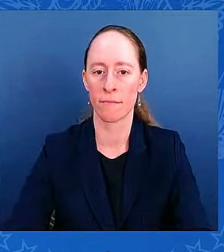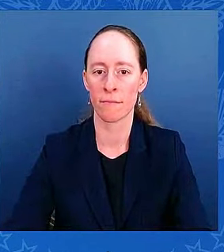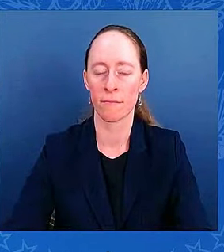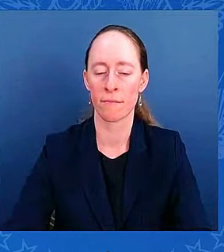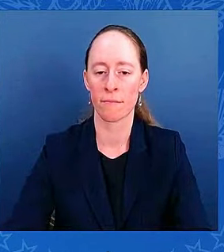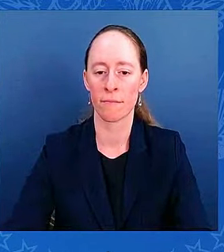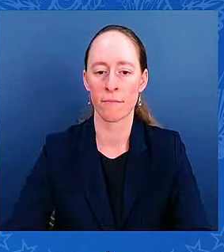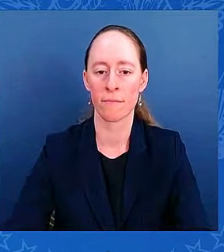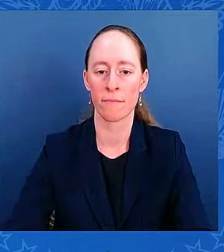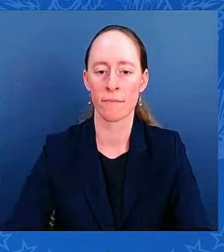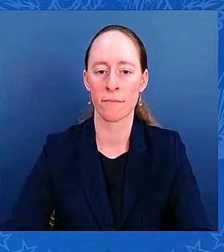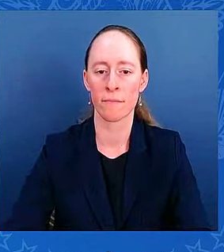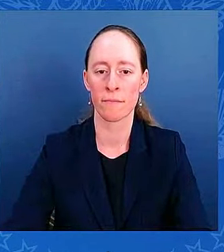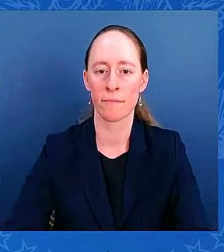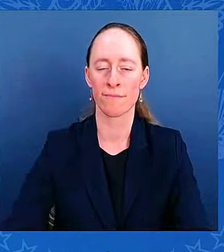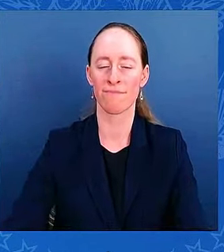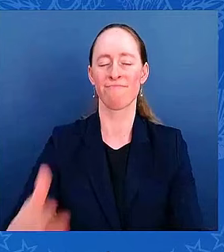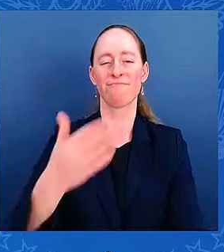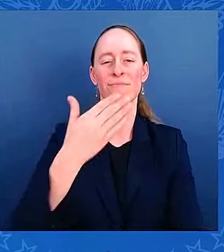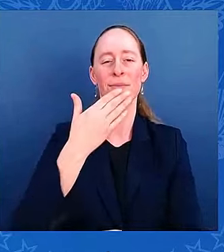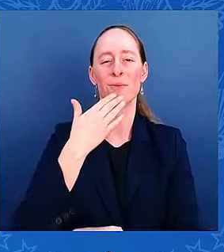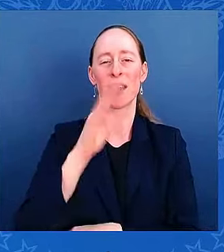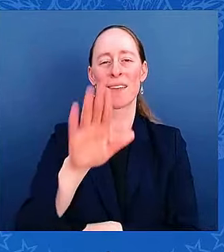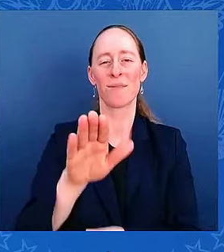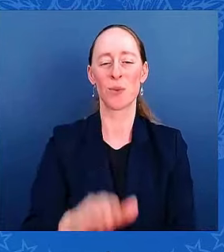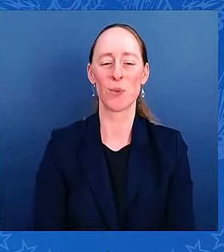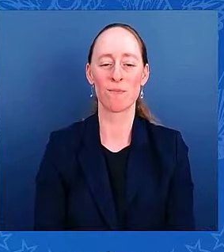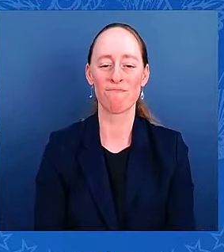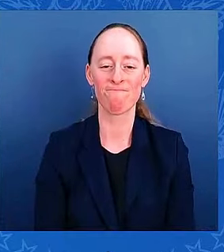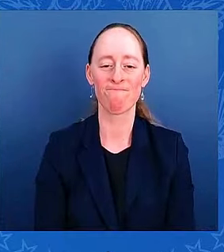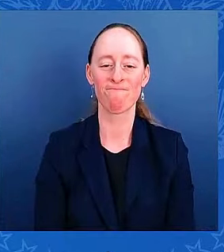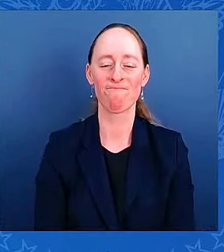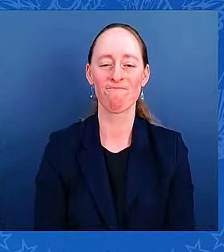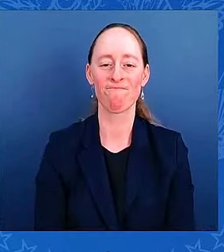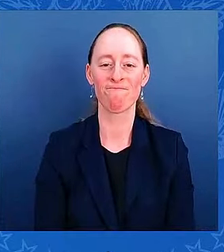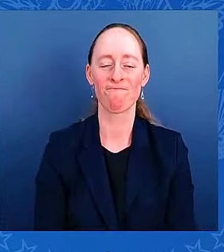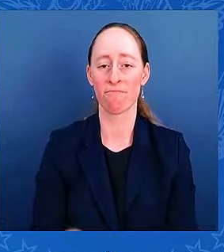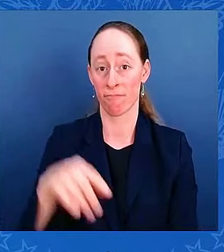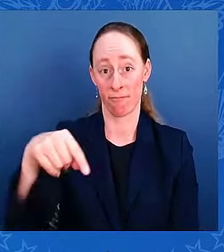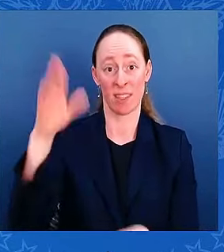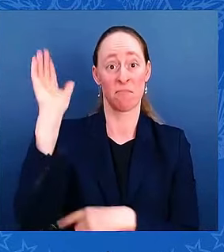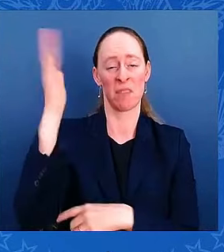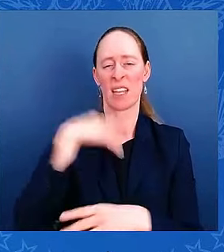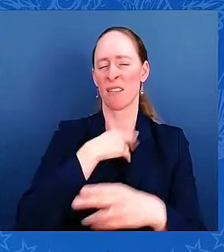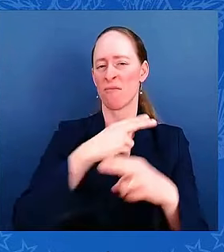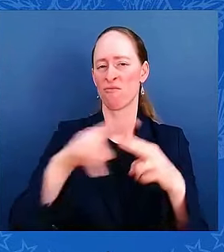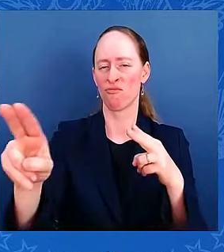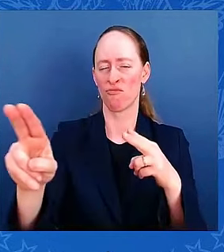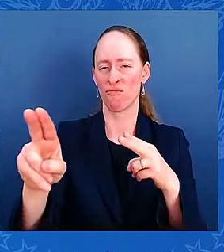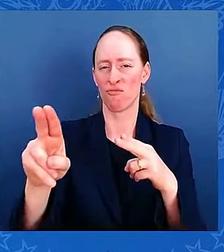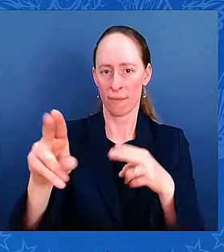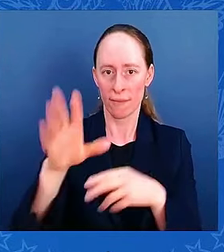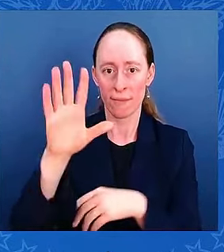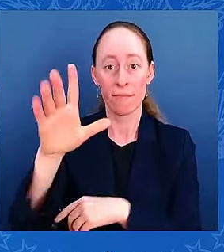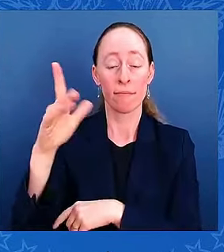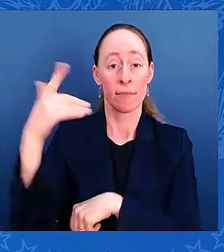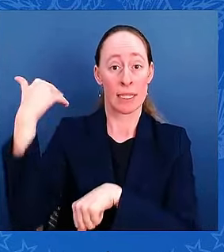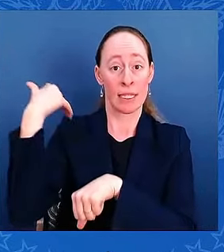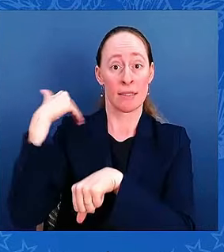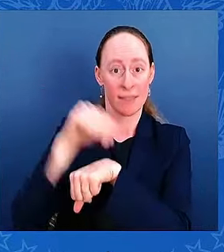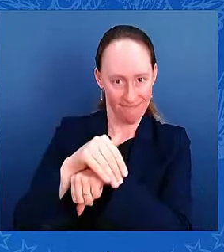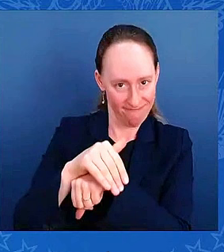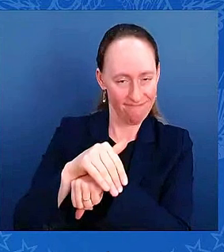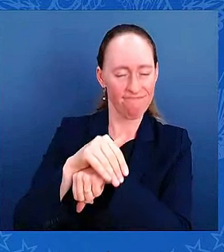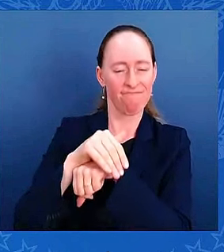Good afternoon. I'll be brief. Last night, Hurricane Milton made landfall, as we all know,